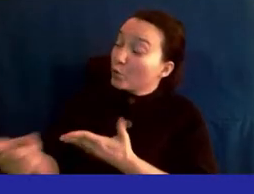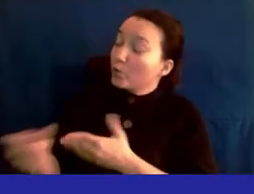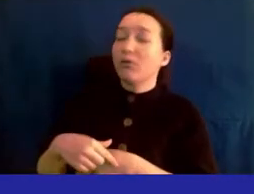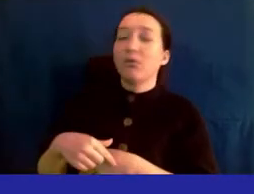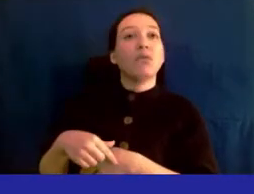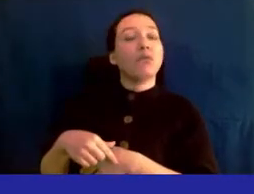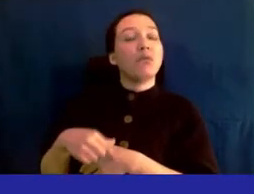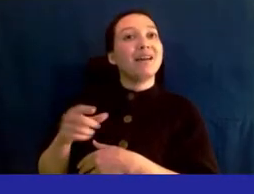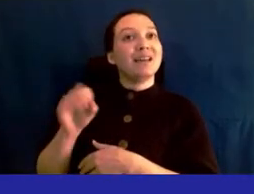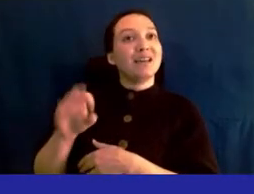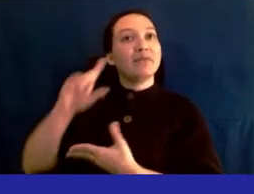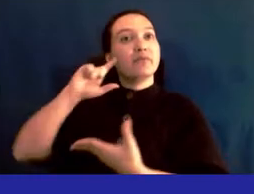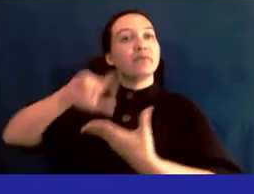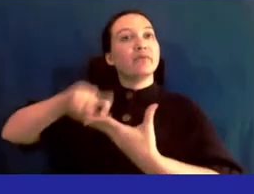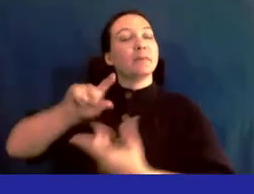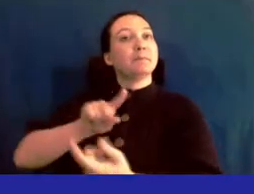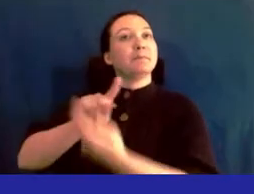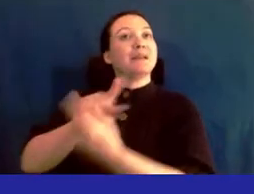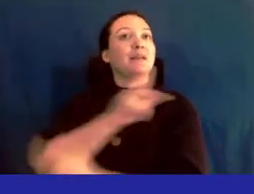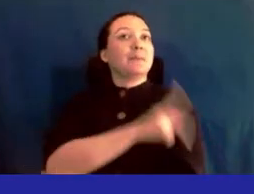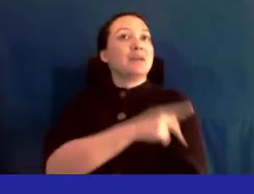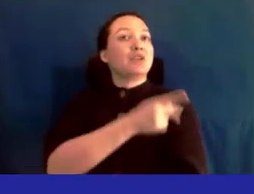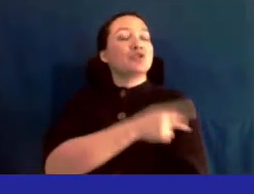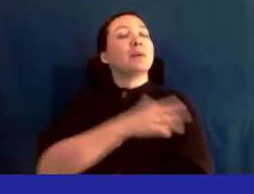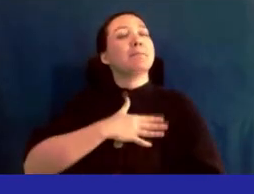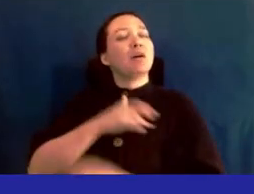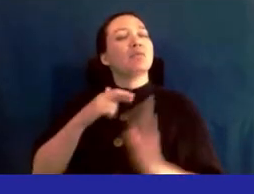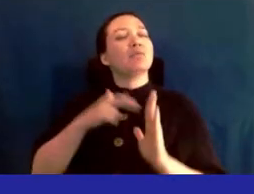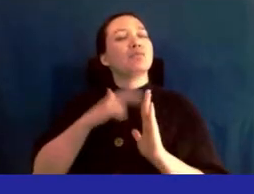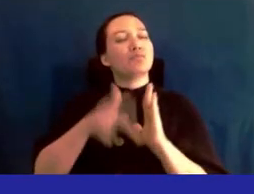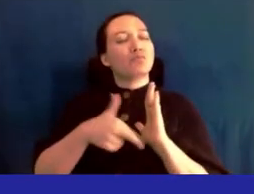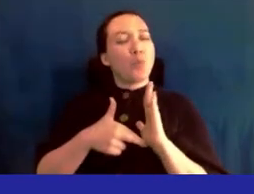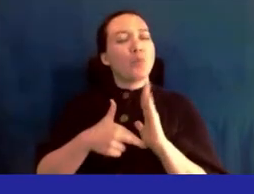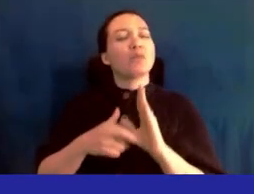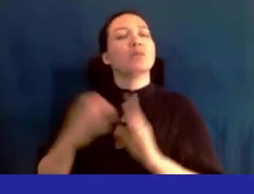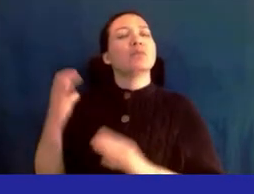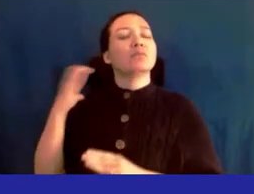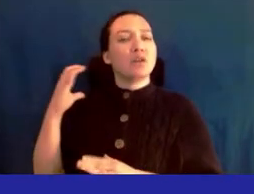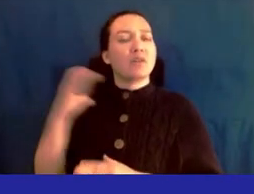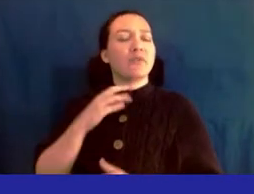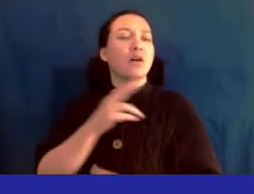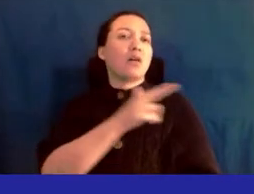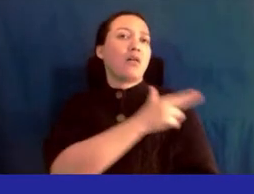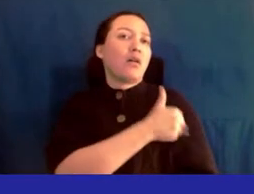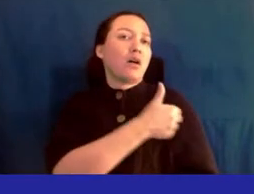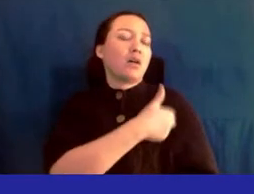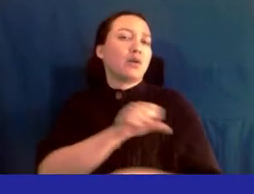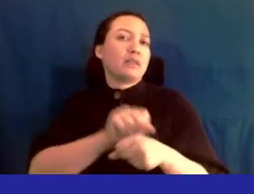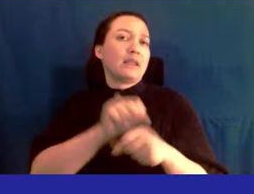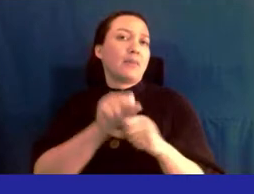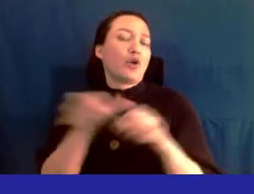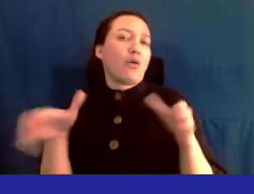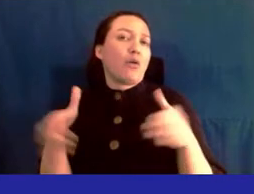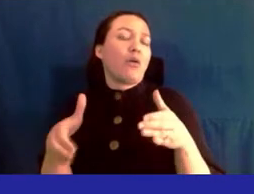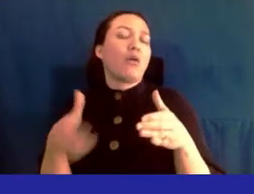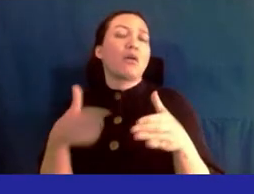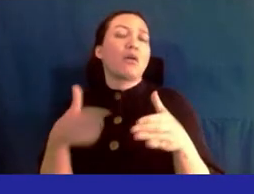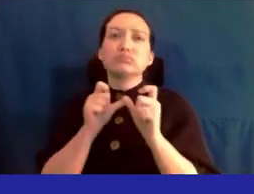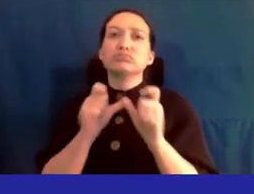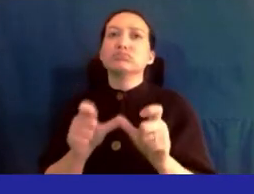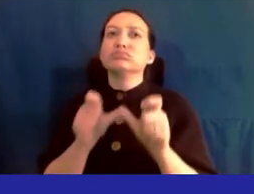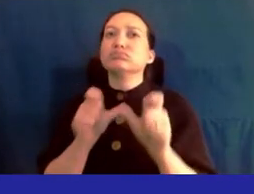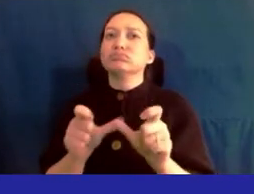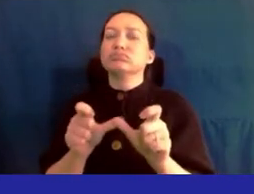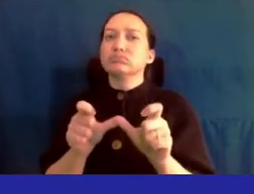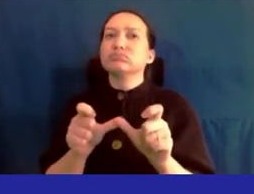then come to a patient in my role as chair of the hospital labor caucus i continue to steadfast with the